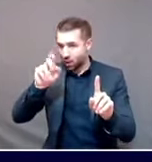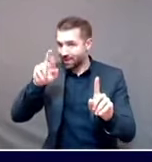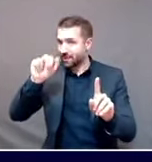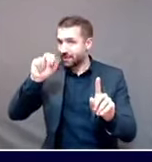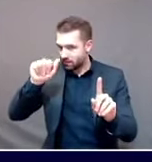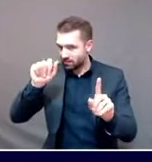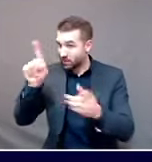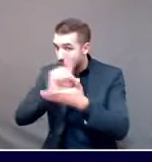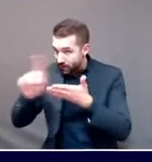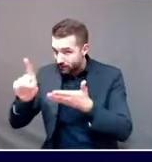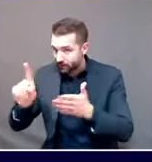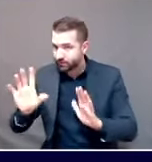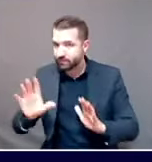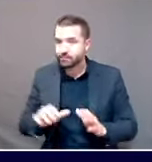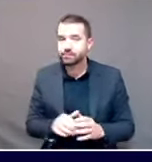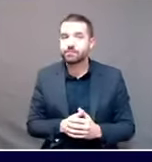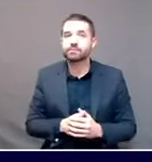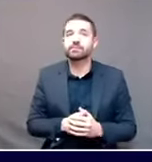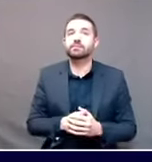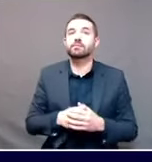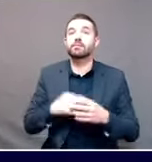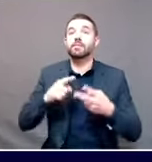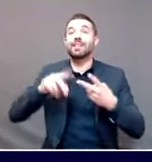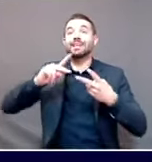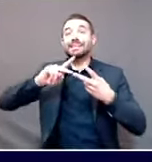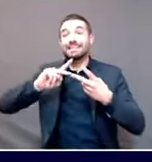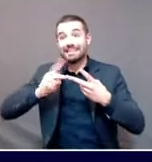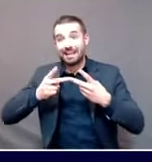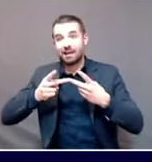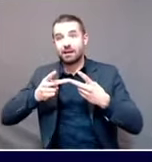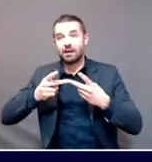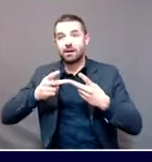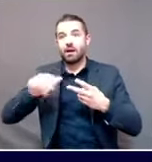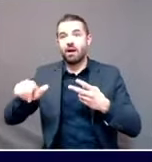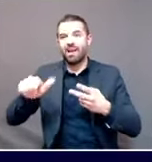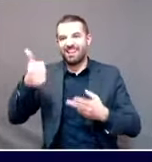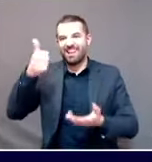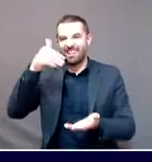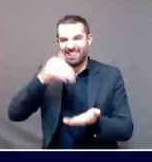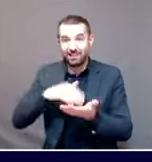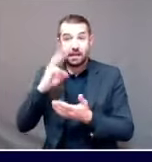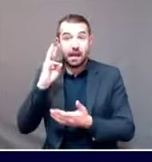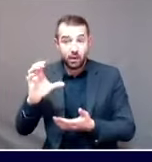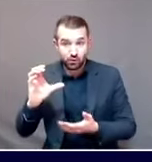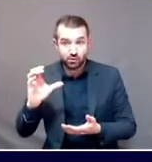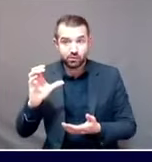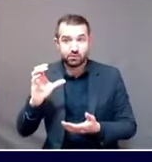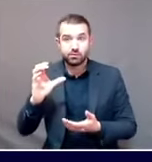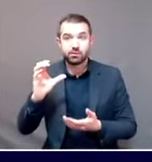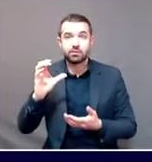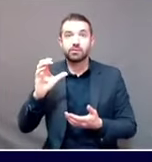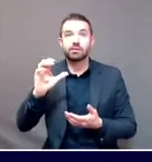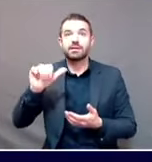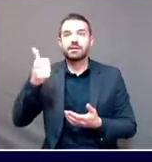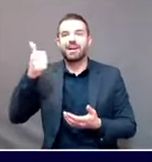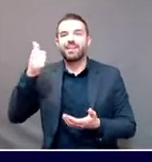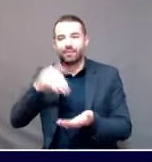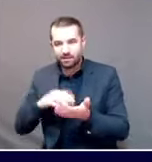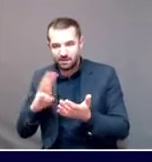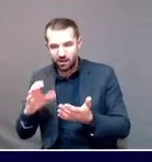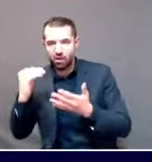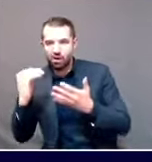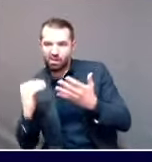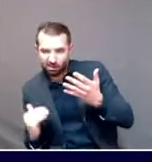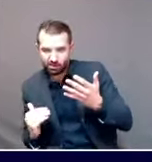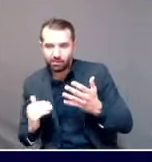in subsequent weeks. All of that is subject to change. And really as general Perna indicated to my